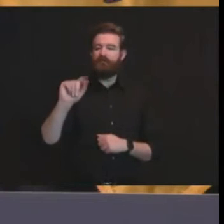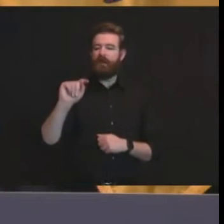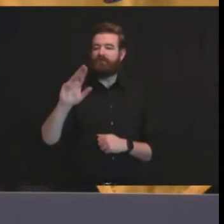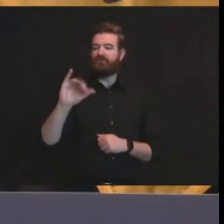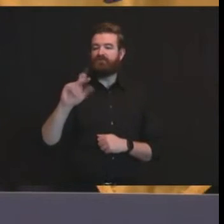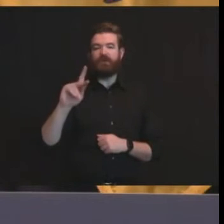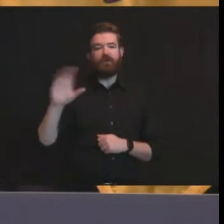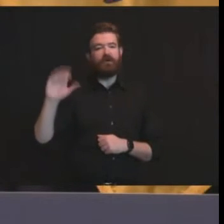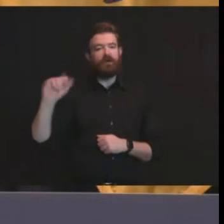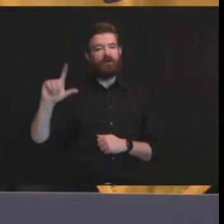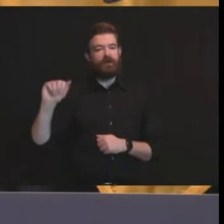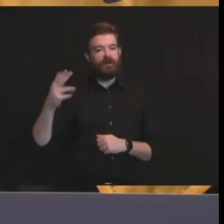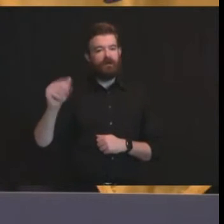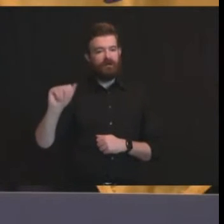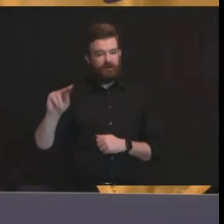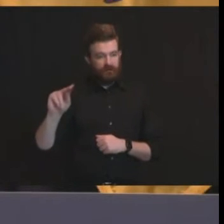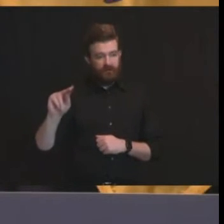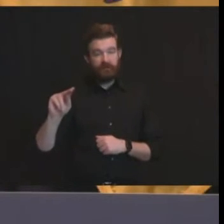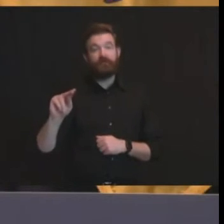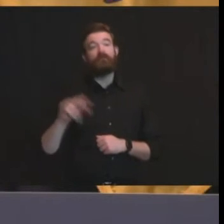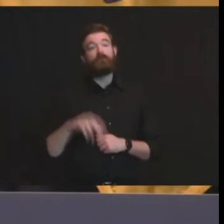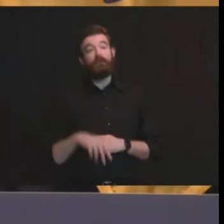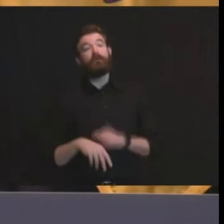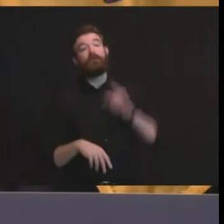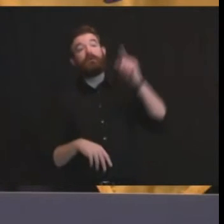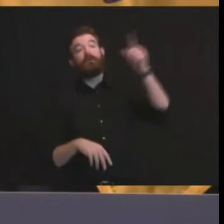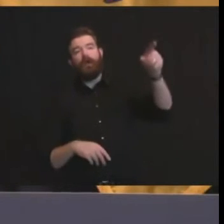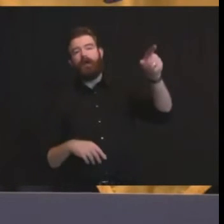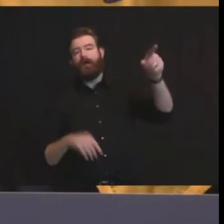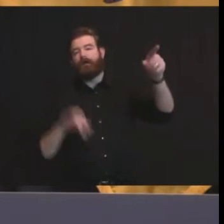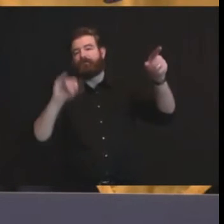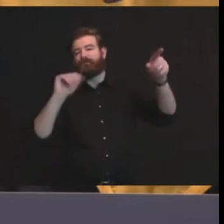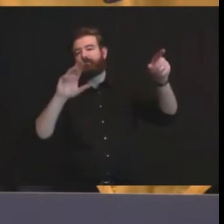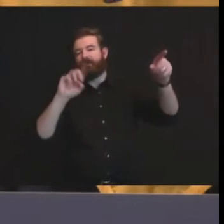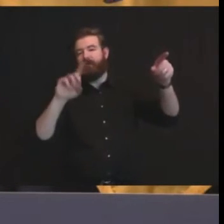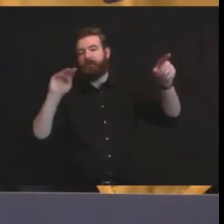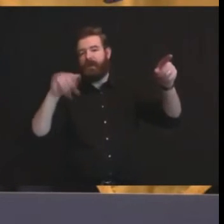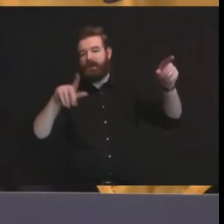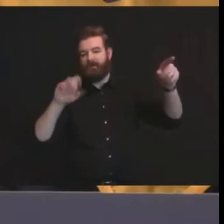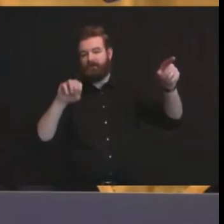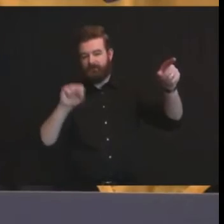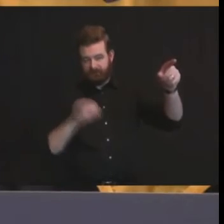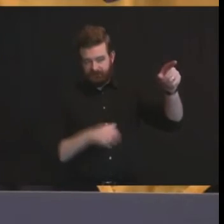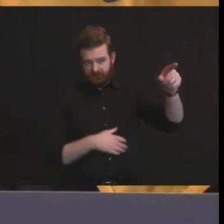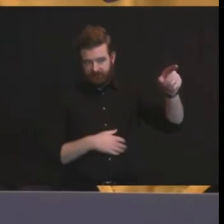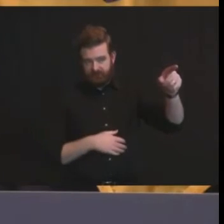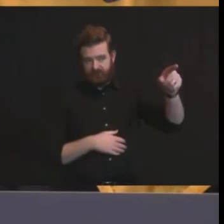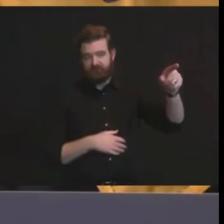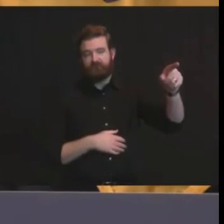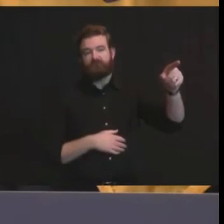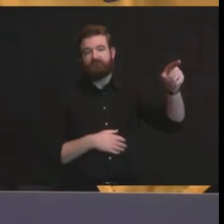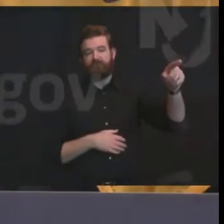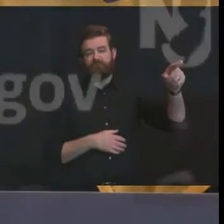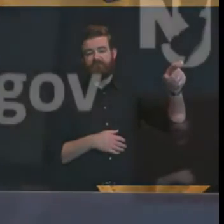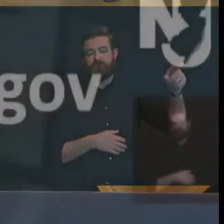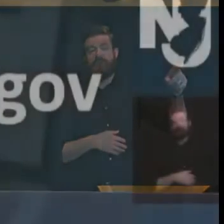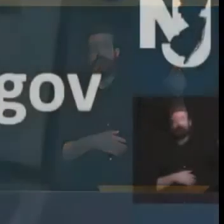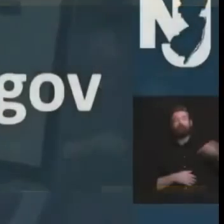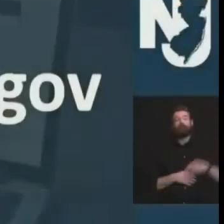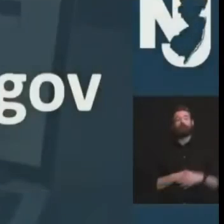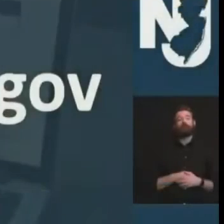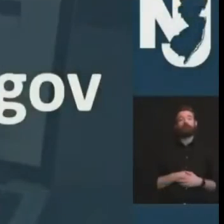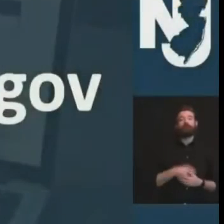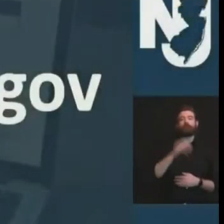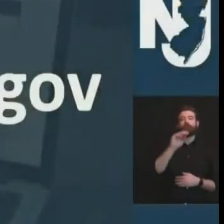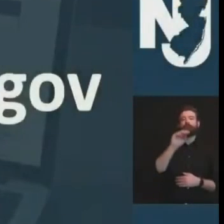security preparedness jared maples chief counsel paramil garg and councilman elect from greenbrook matt stanishi is in the house if